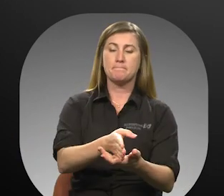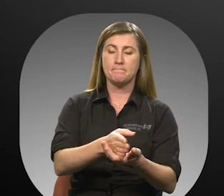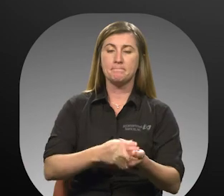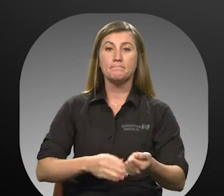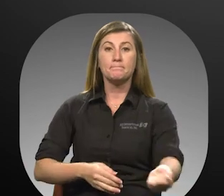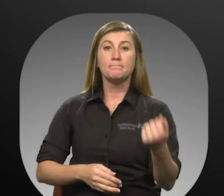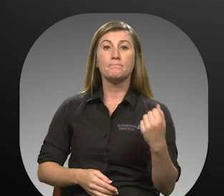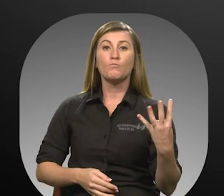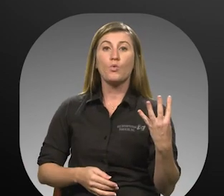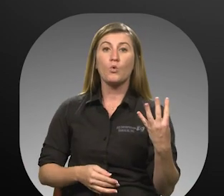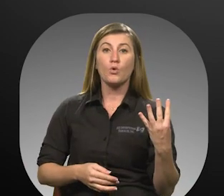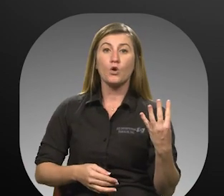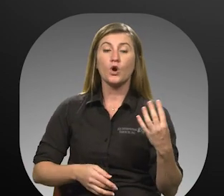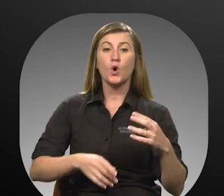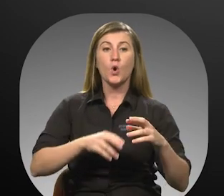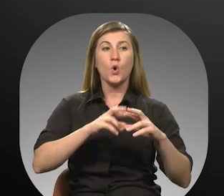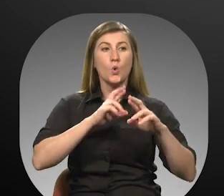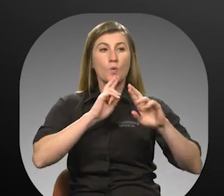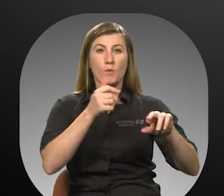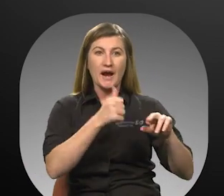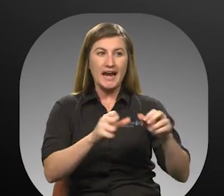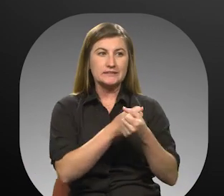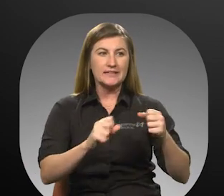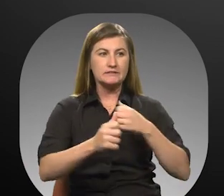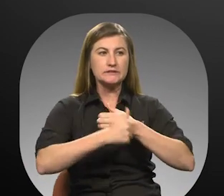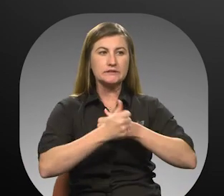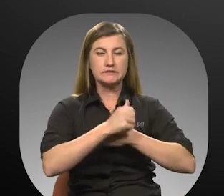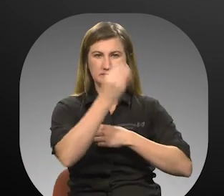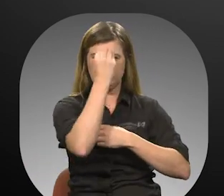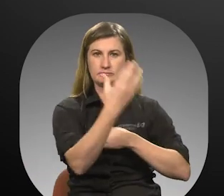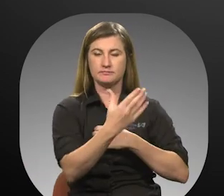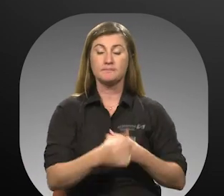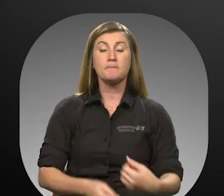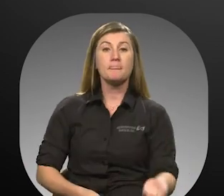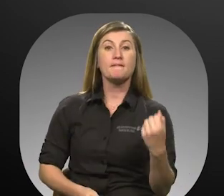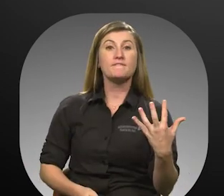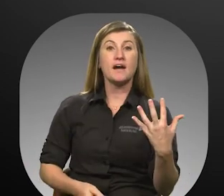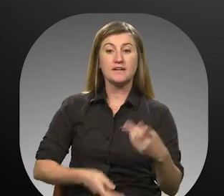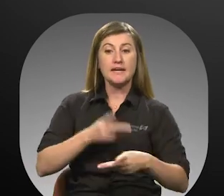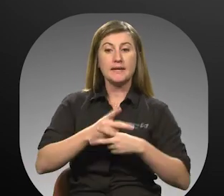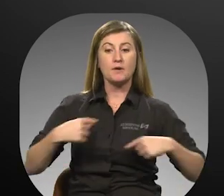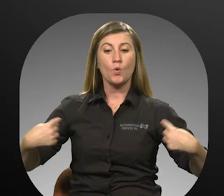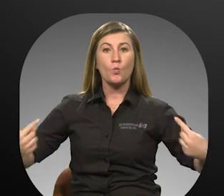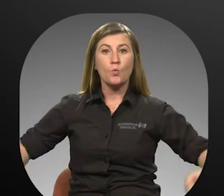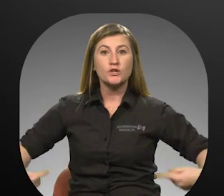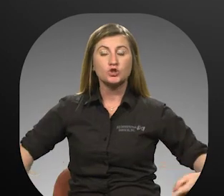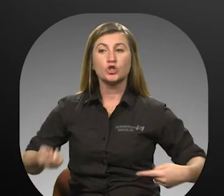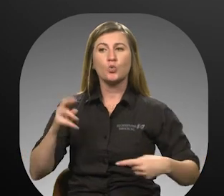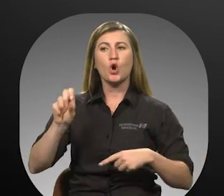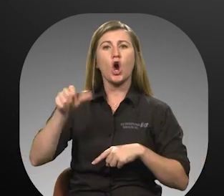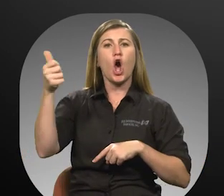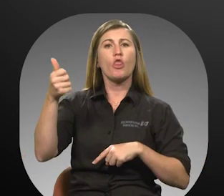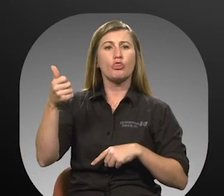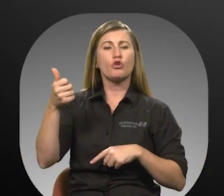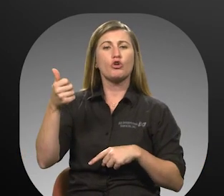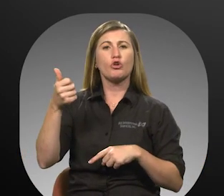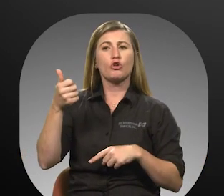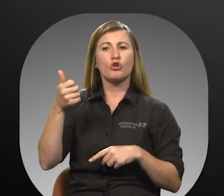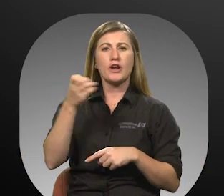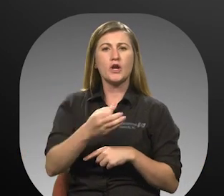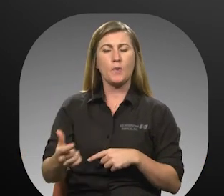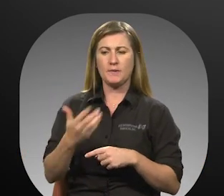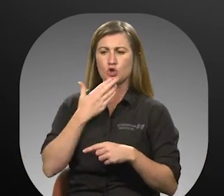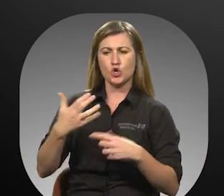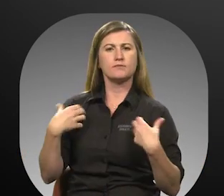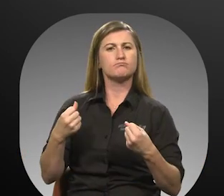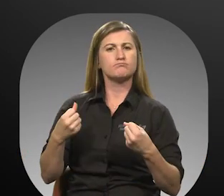4. Reporting any safety hazards 5. Keeping wheelchairs or other mobility aids in good condition